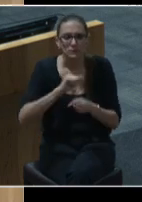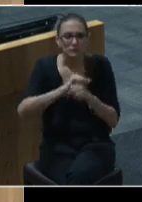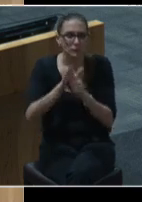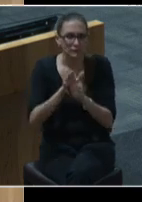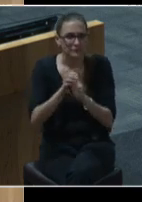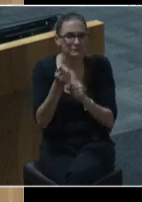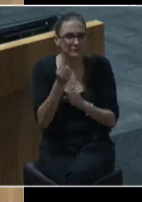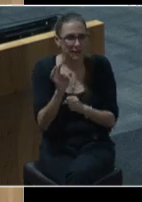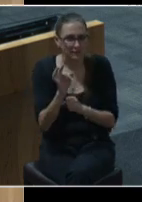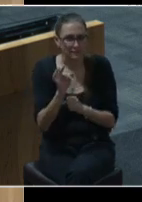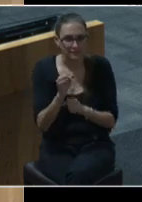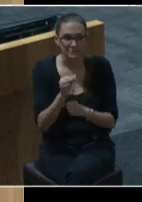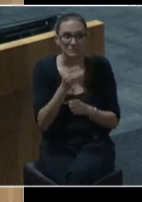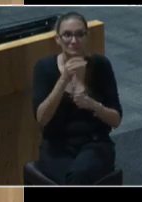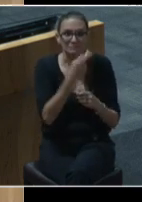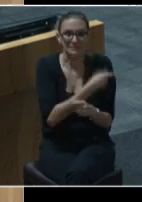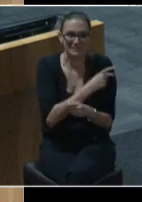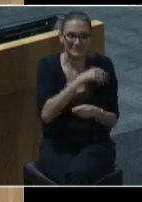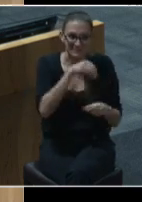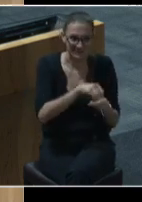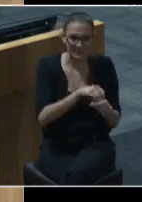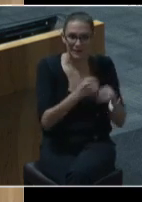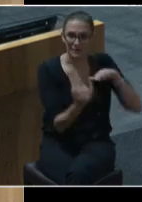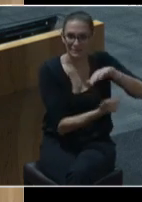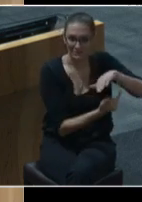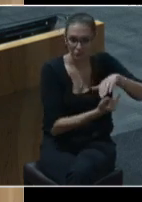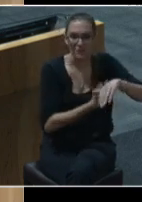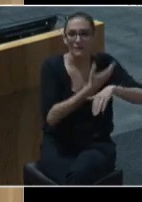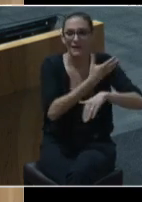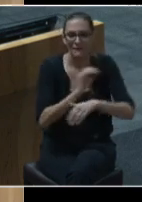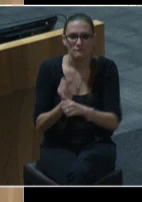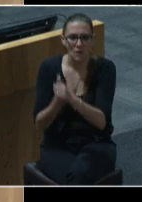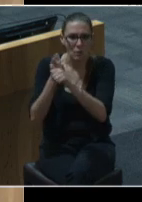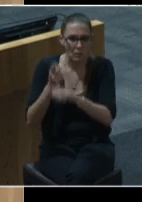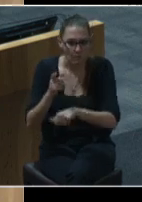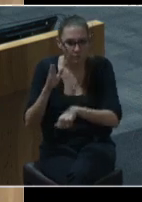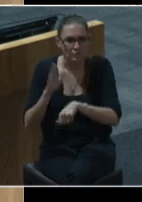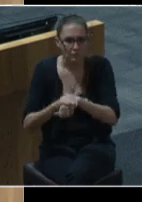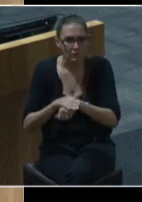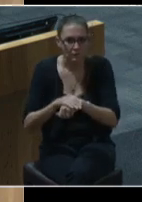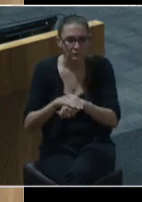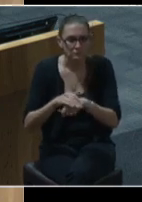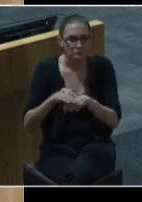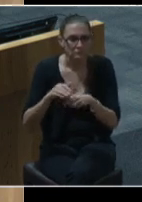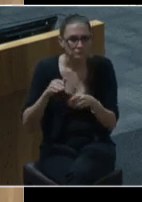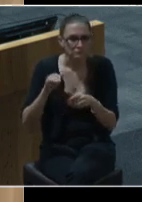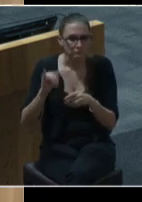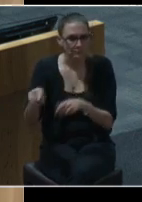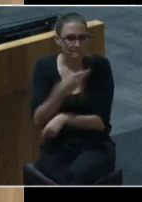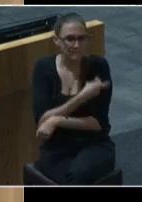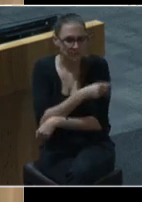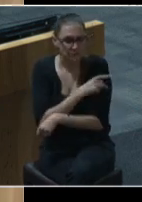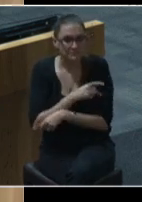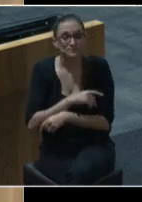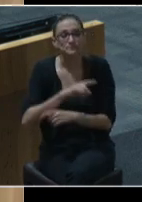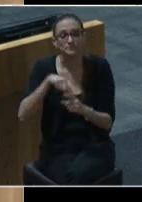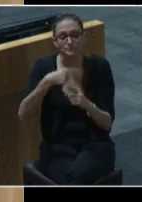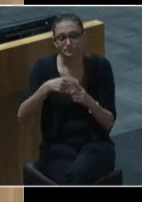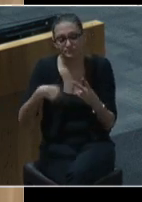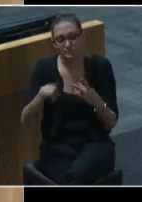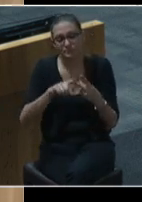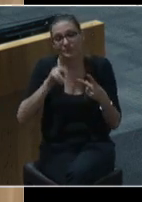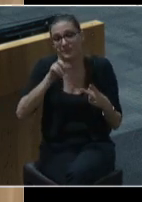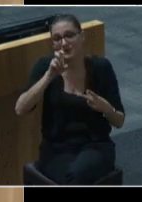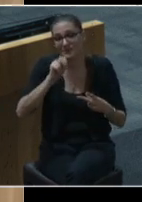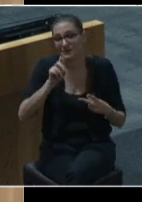both in the isolation facility and follow-ups on the paramedic initiated non-transports additionally ken davis has been a clinical